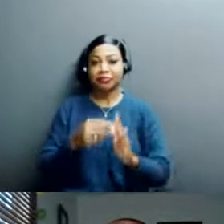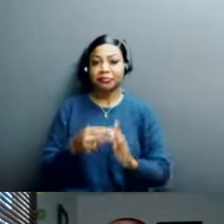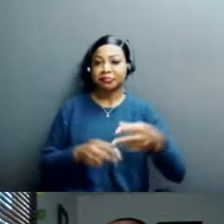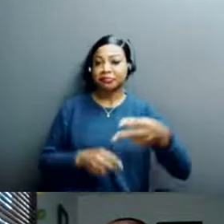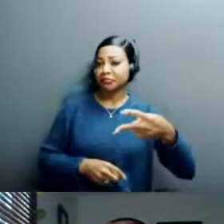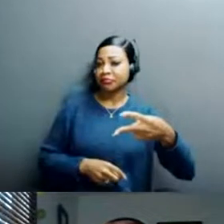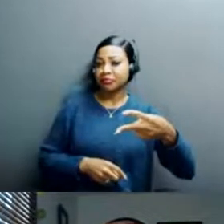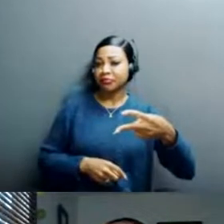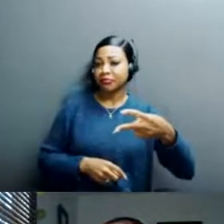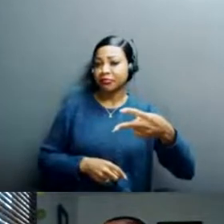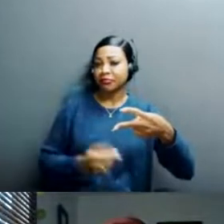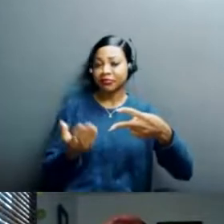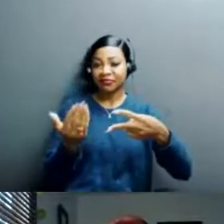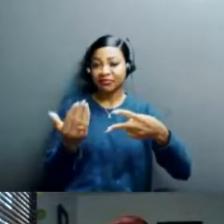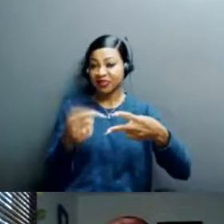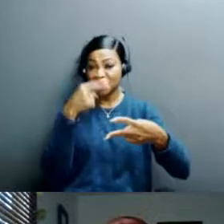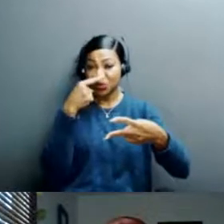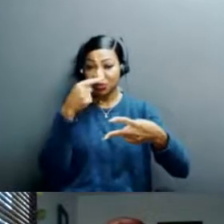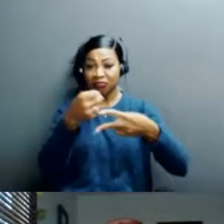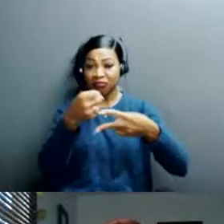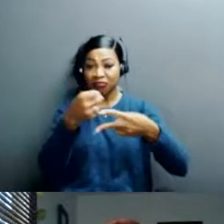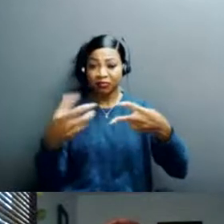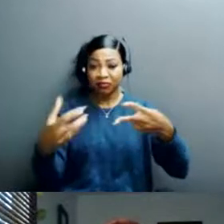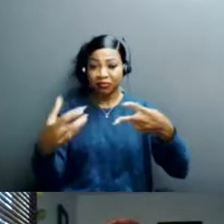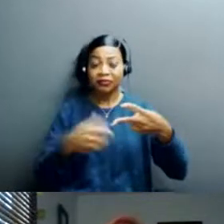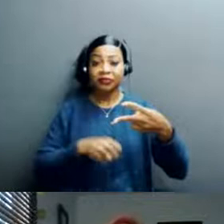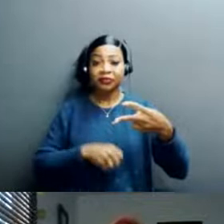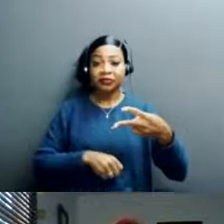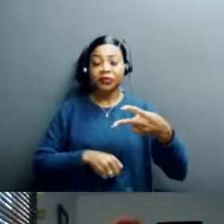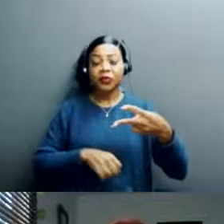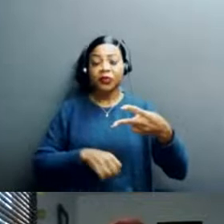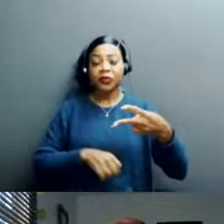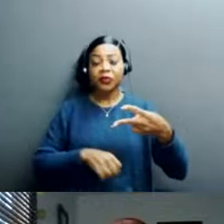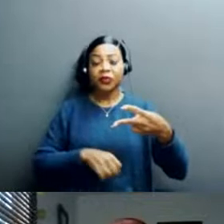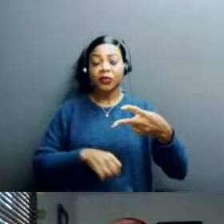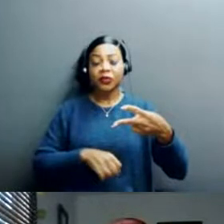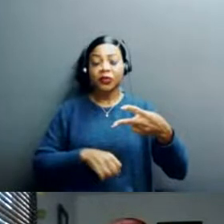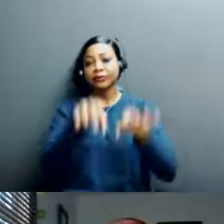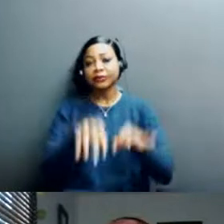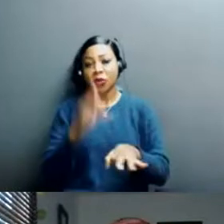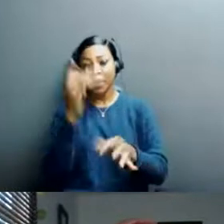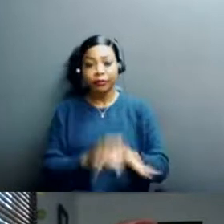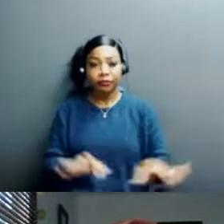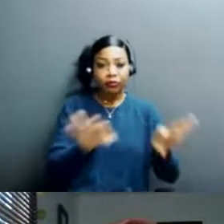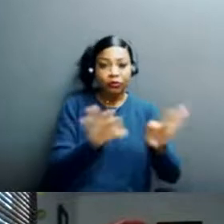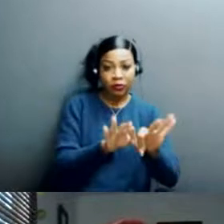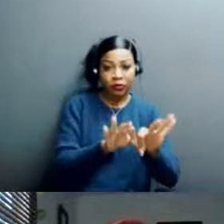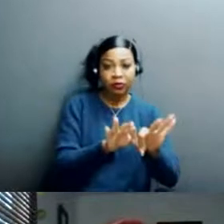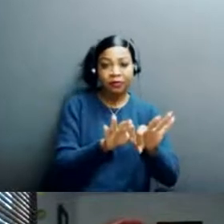does that, can you define those terms for us and explain why it is important and why we should all care about them?